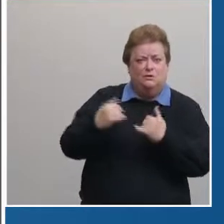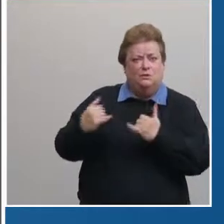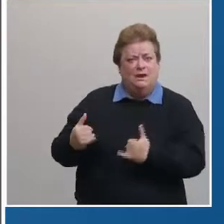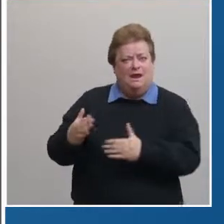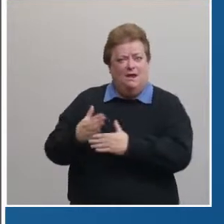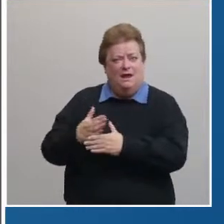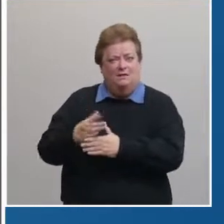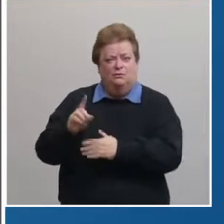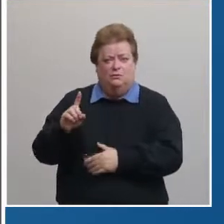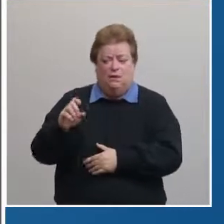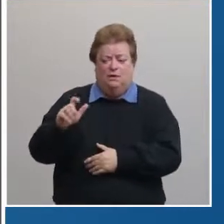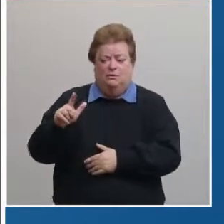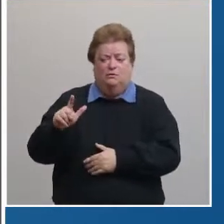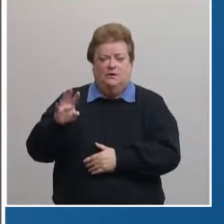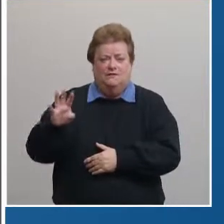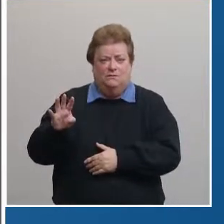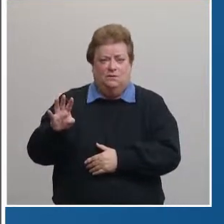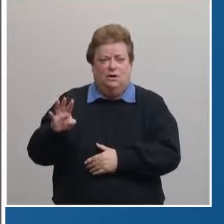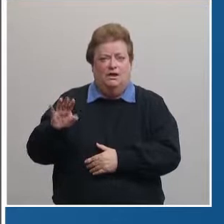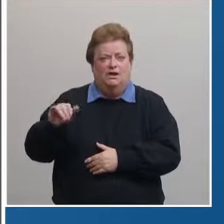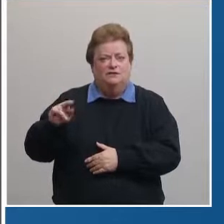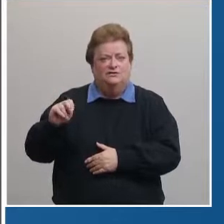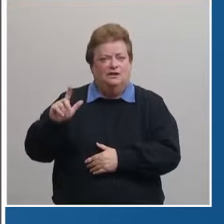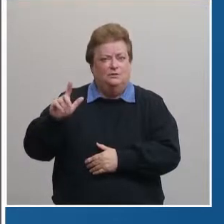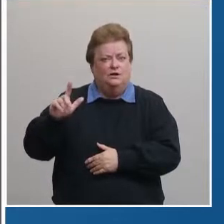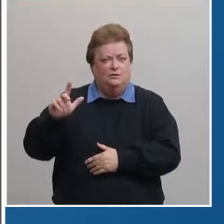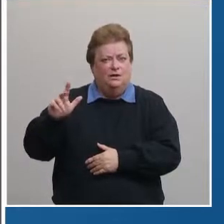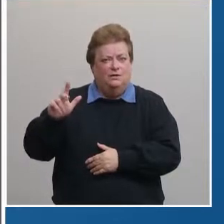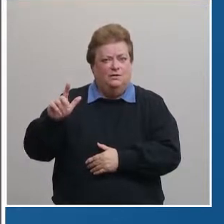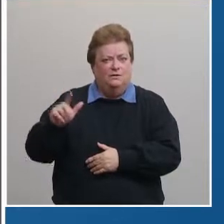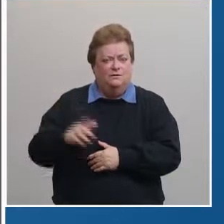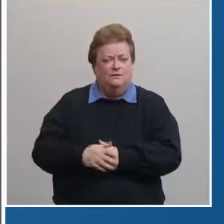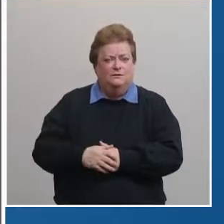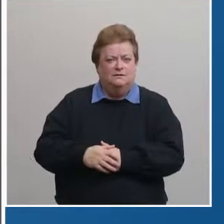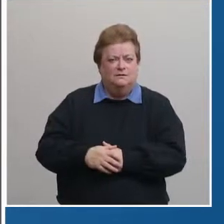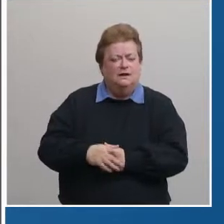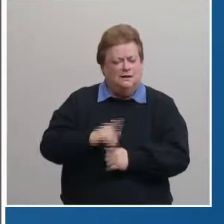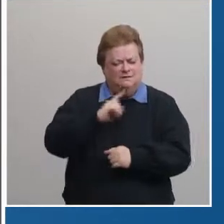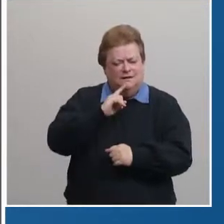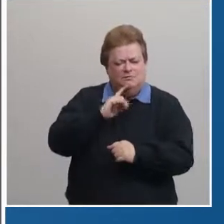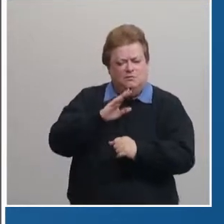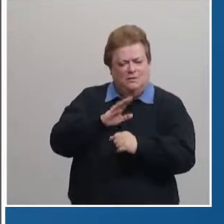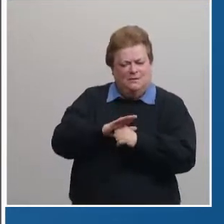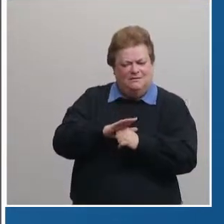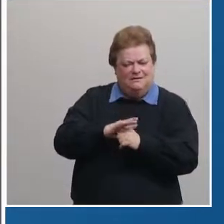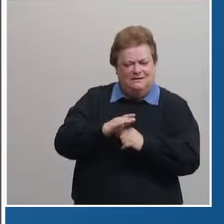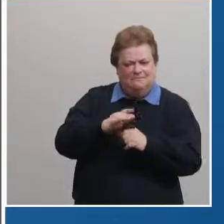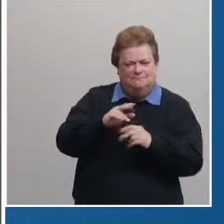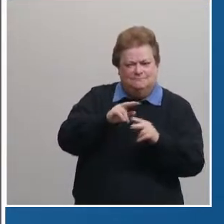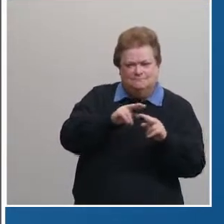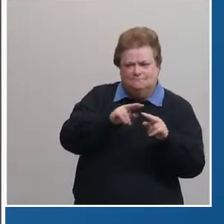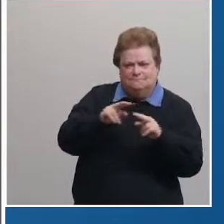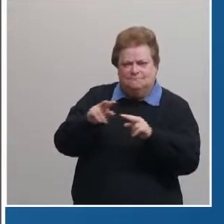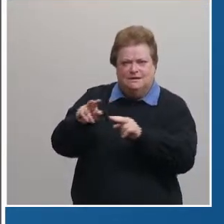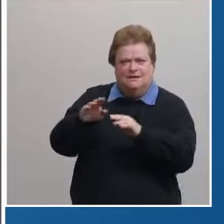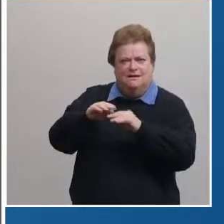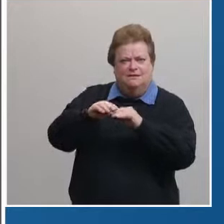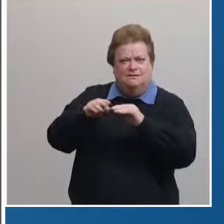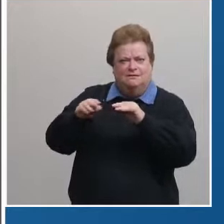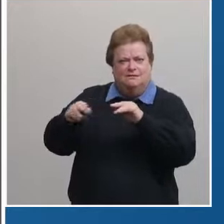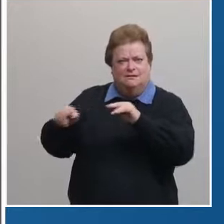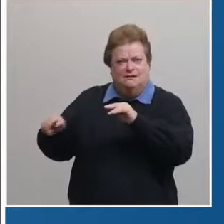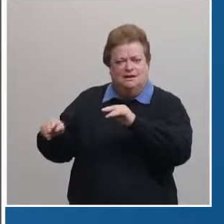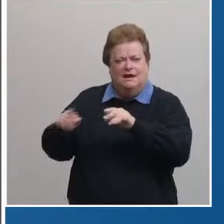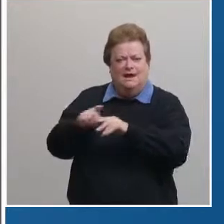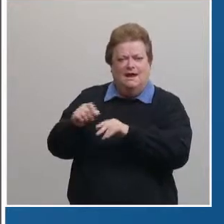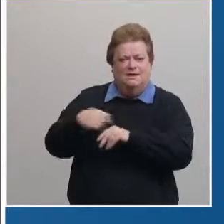124 daily cases on january 23rd this is really a promising trend and as each day goes